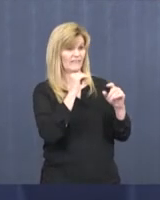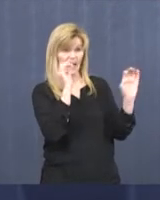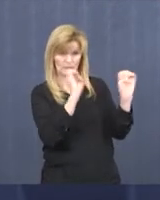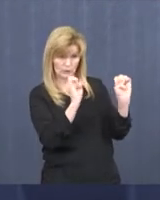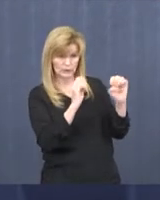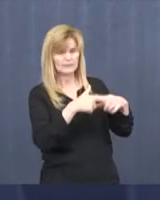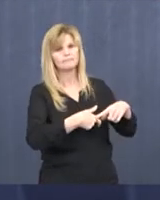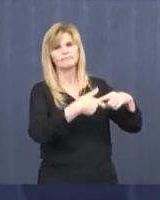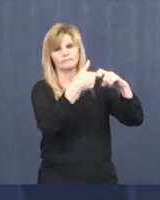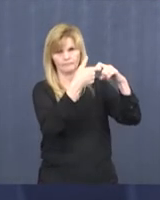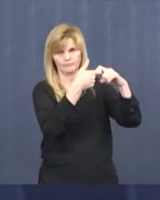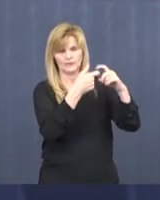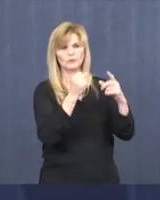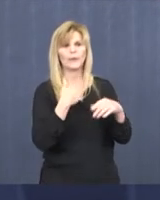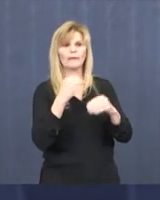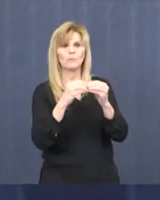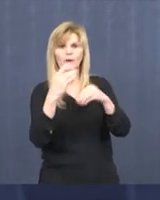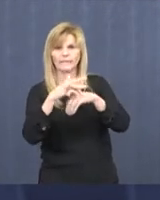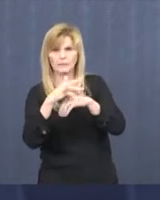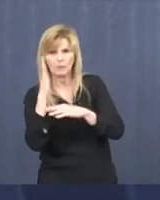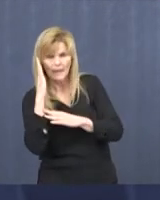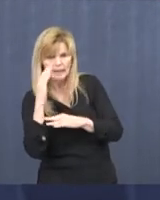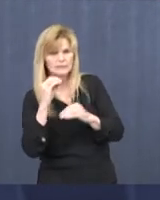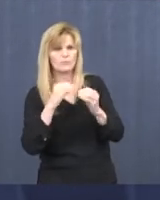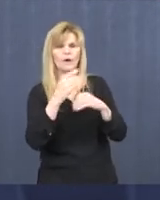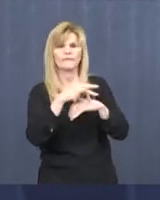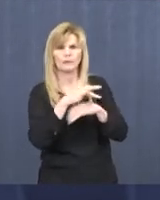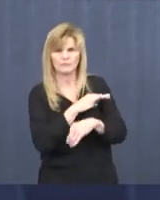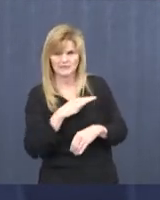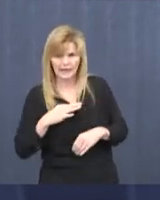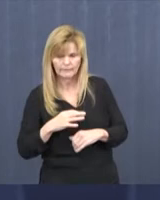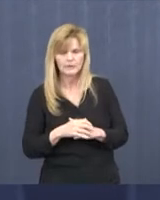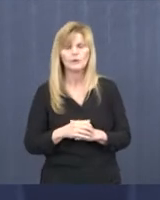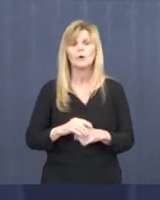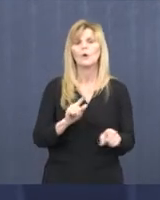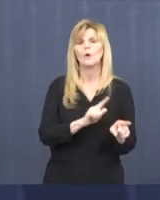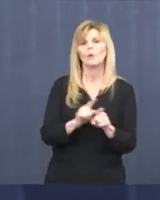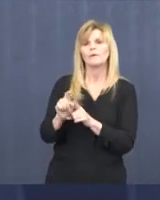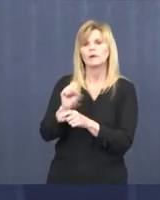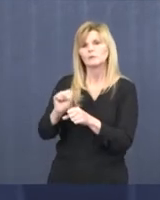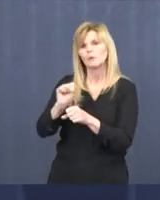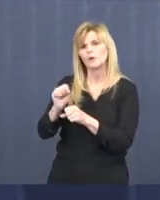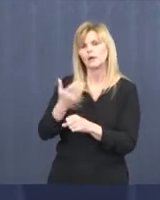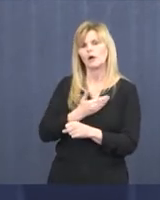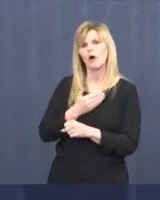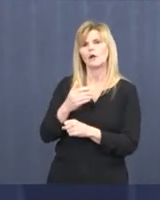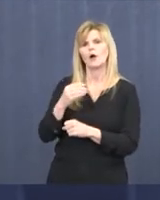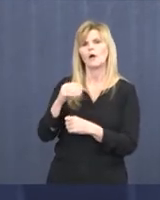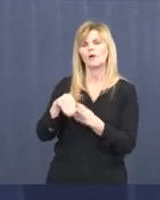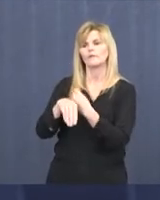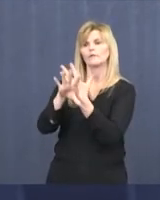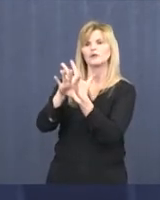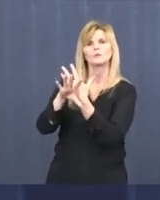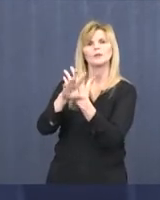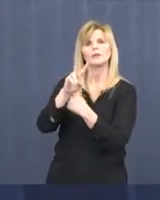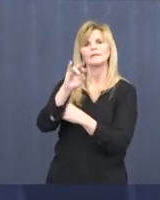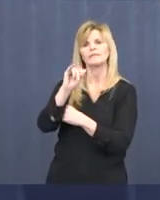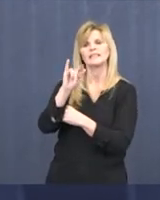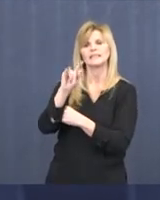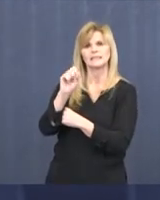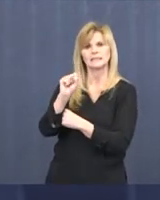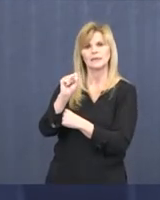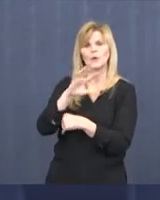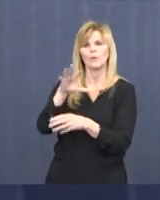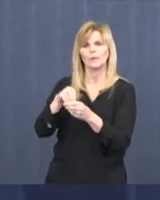inpatient available beds. We've also accelerated our plans around our virtual visits, and we actually saw throughout our